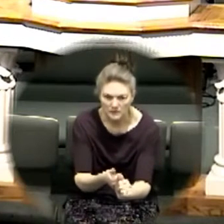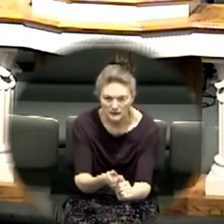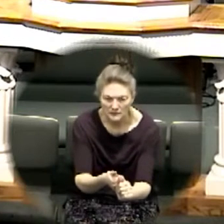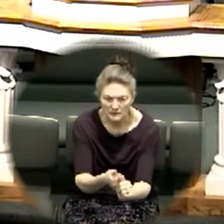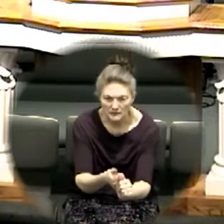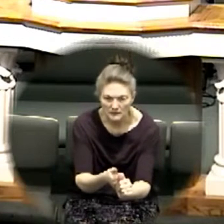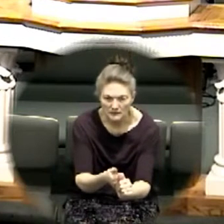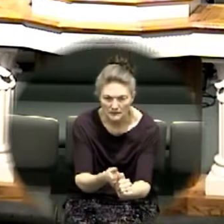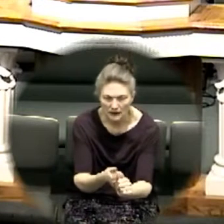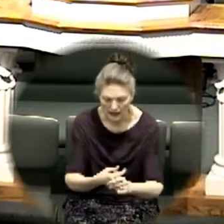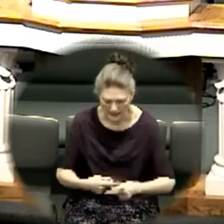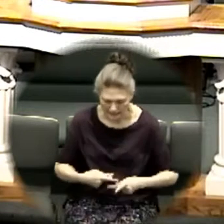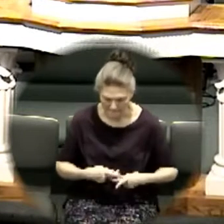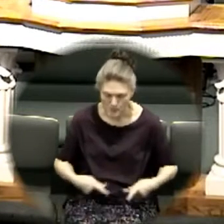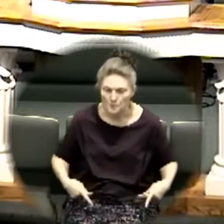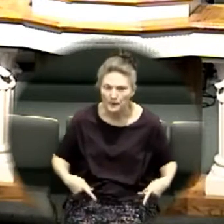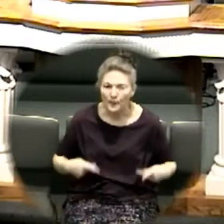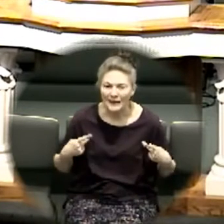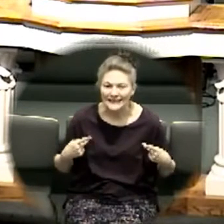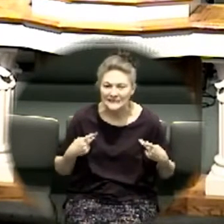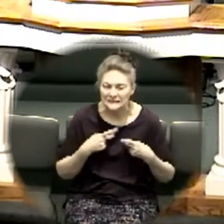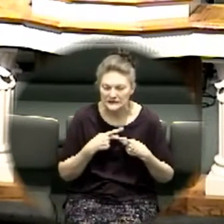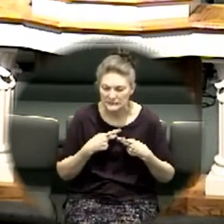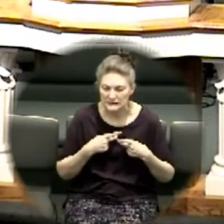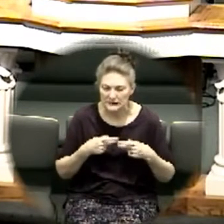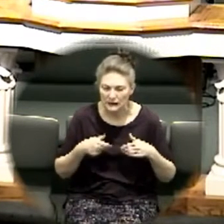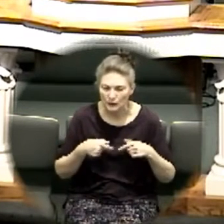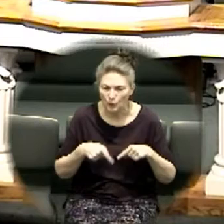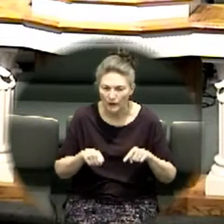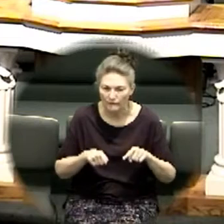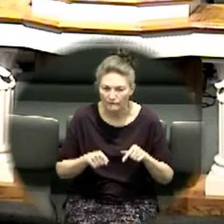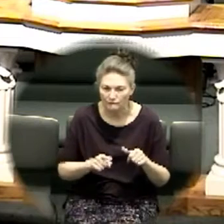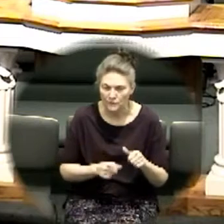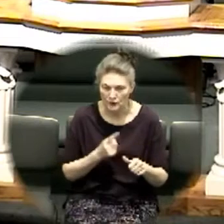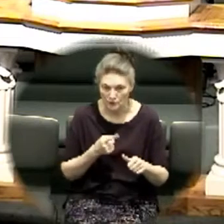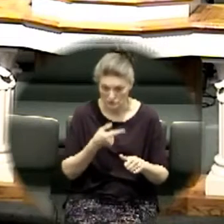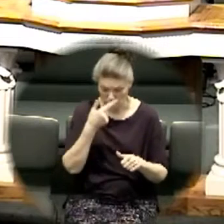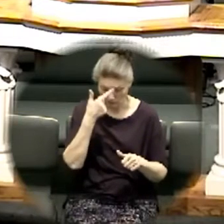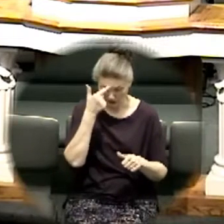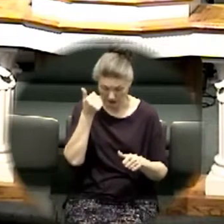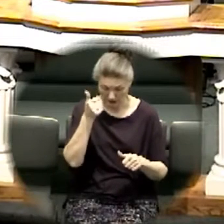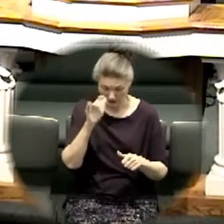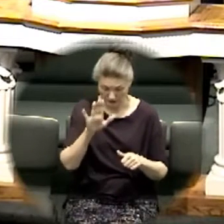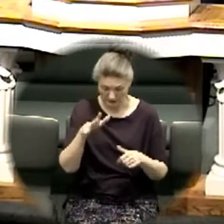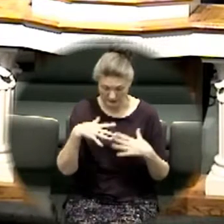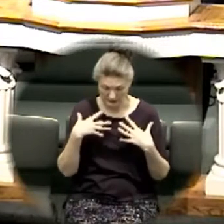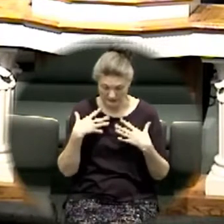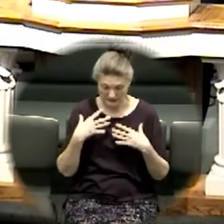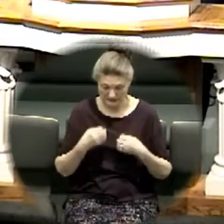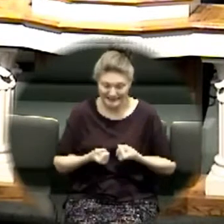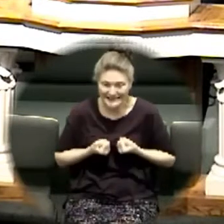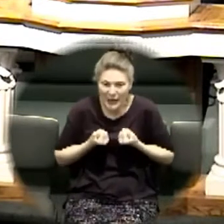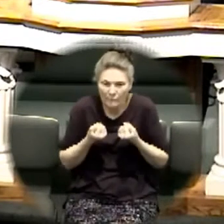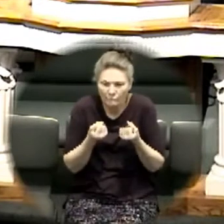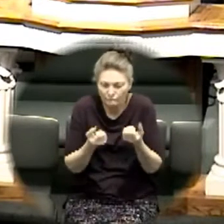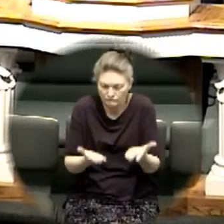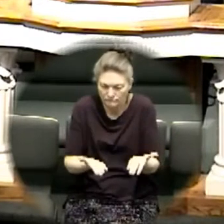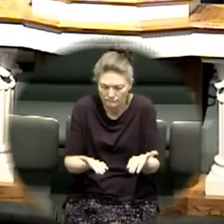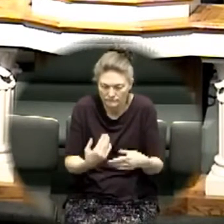the priests that went first because of their sacrifice they made it easier